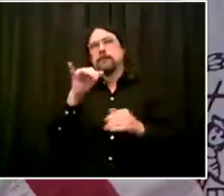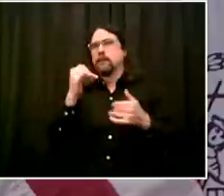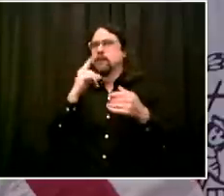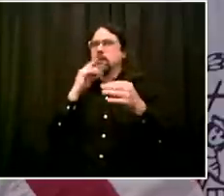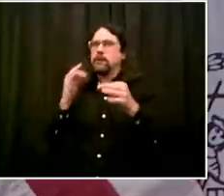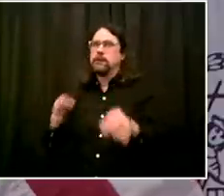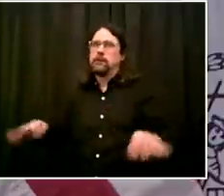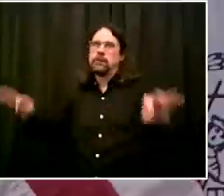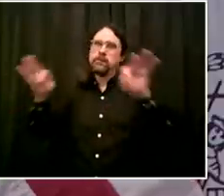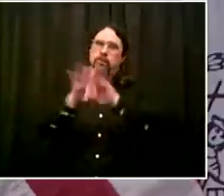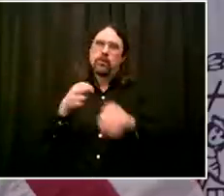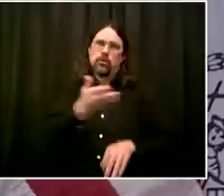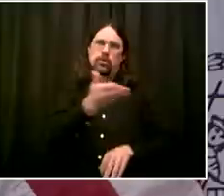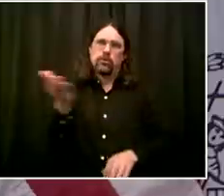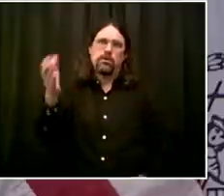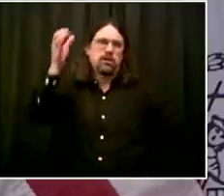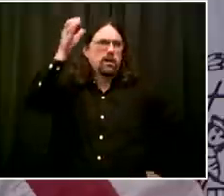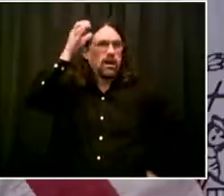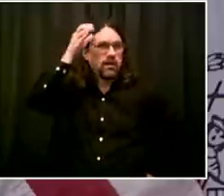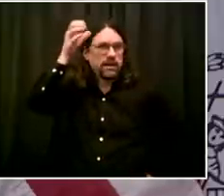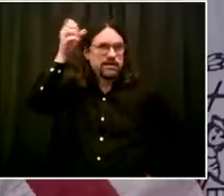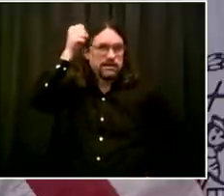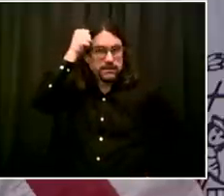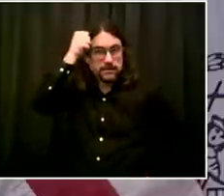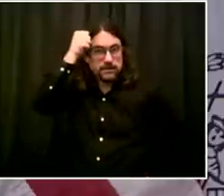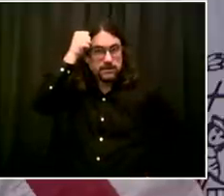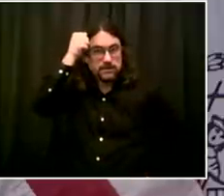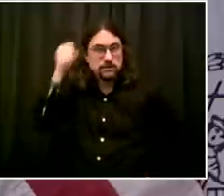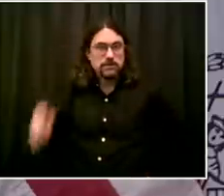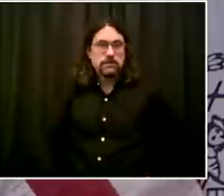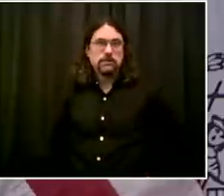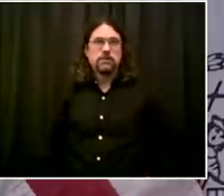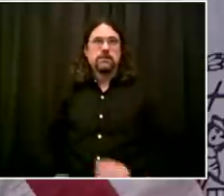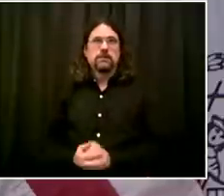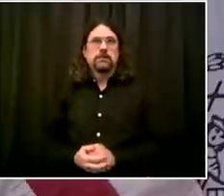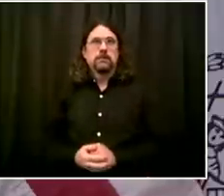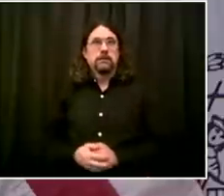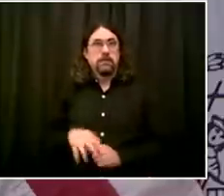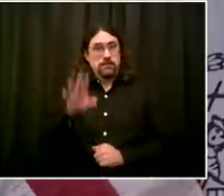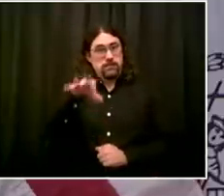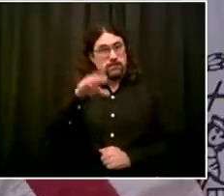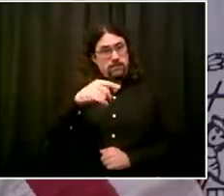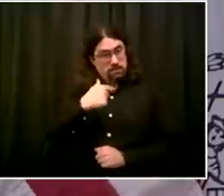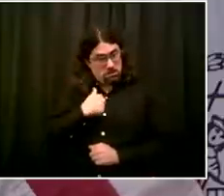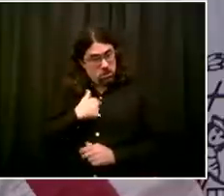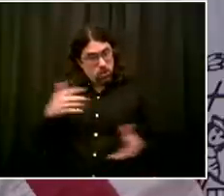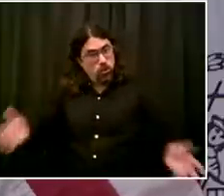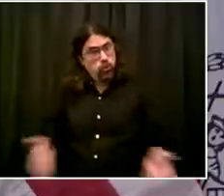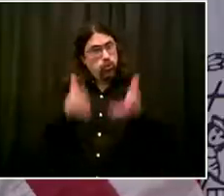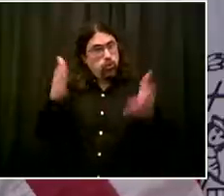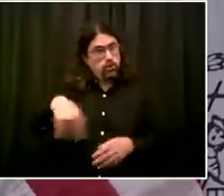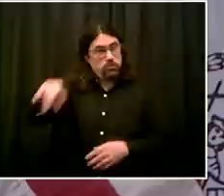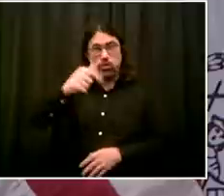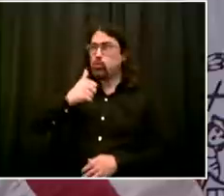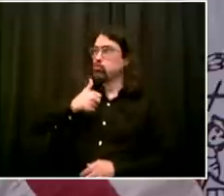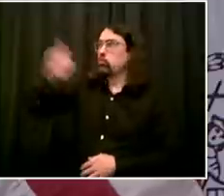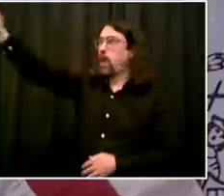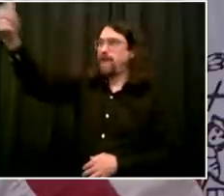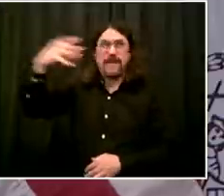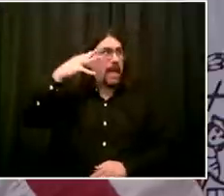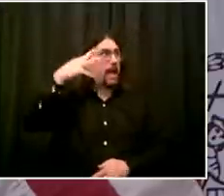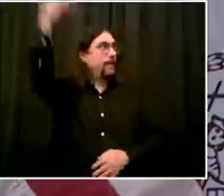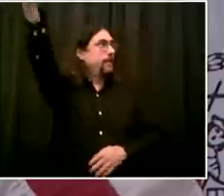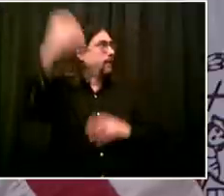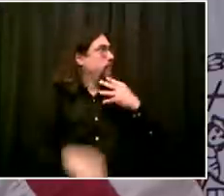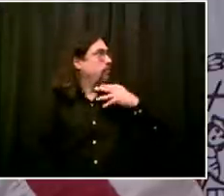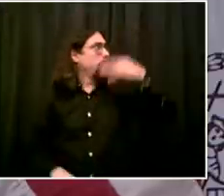lots of restrictions. Um, you know, if there's too many people, they're just not going to let people on the beaches. So if you go somewhere, you don't